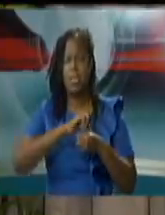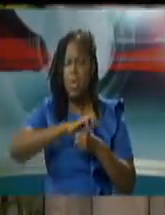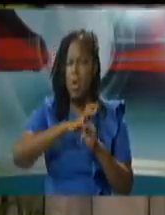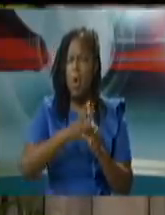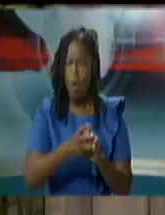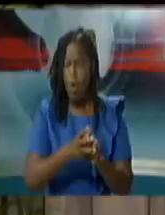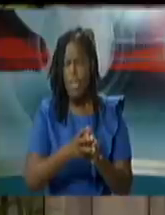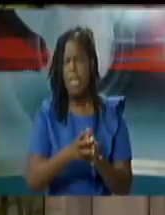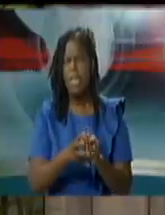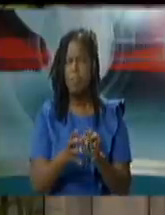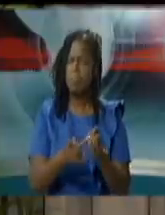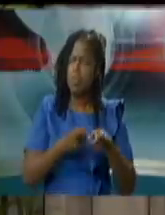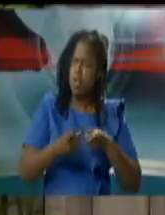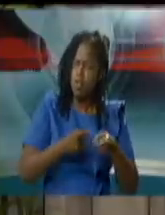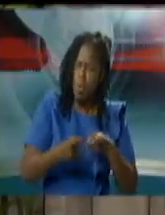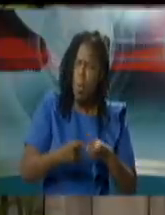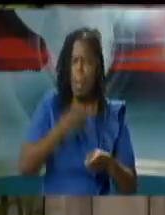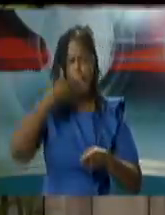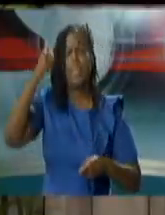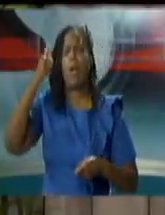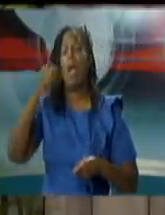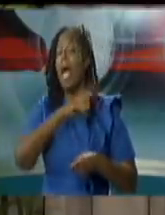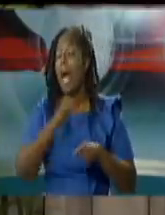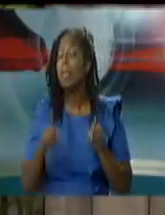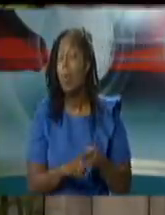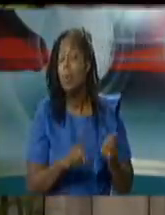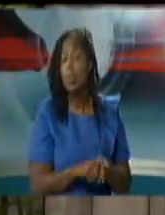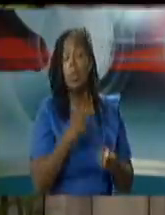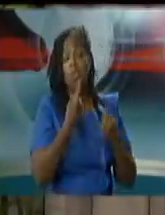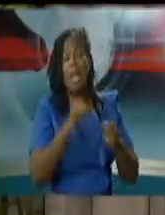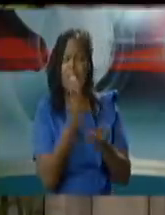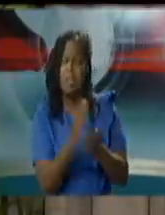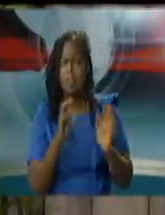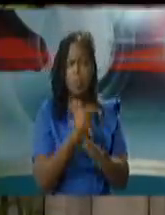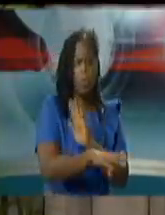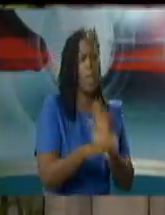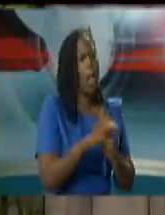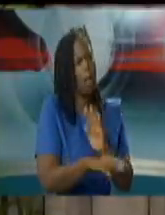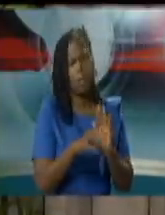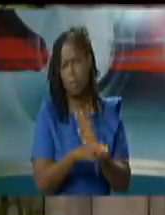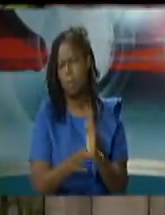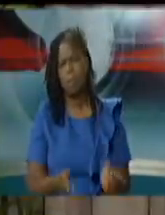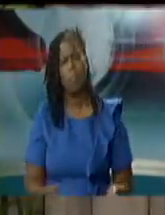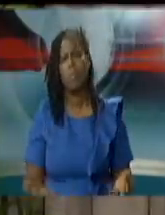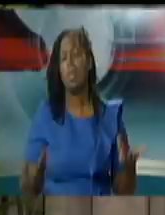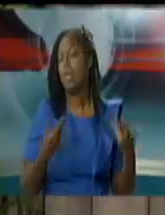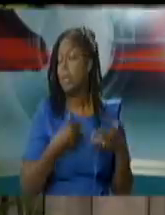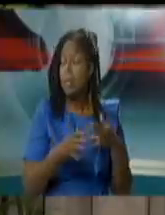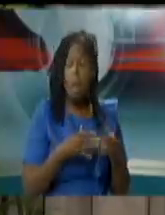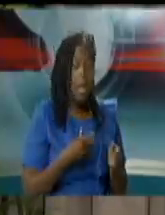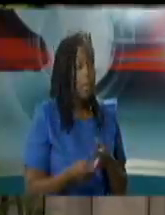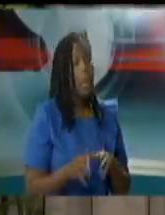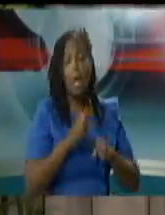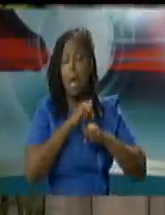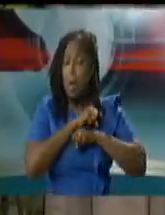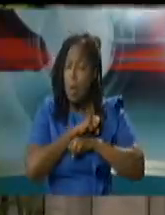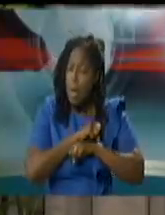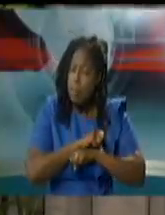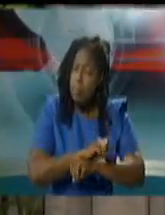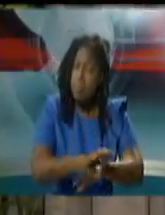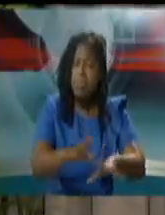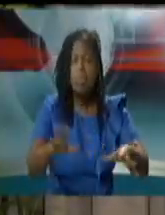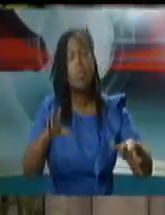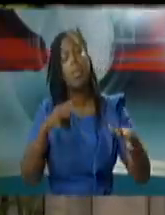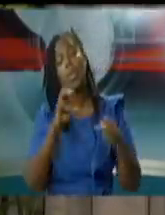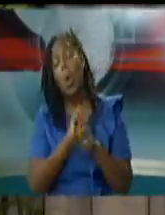criminality in this society at all measures whether we're in a pandemic or in regular society we're going to be aggressive about